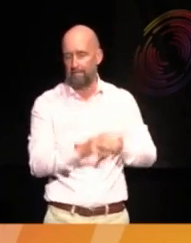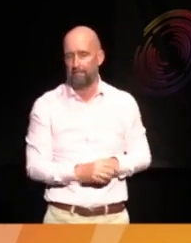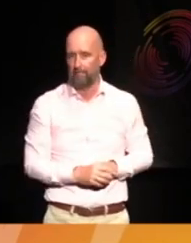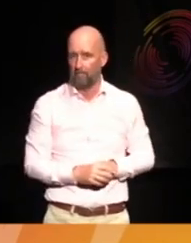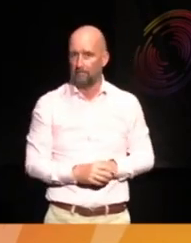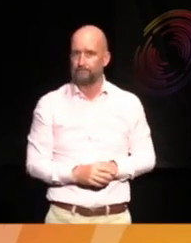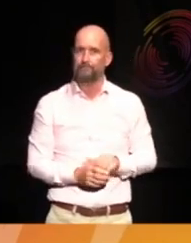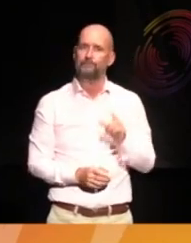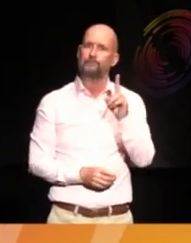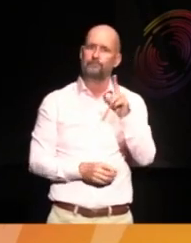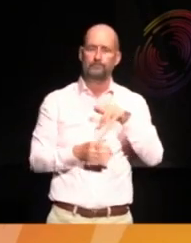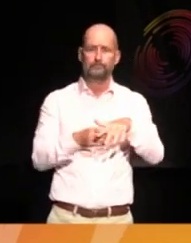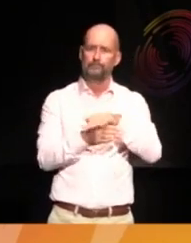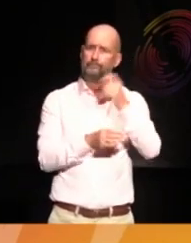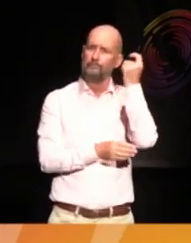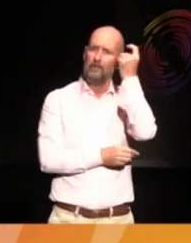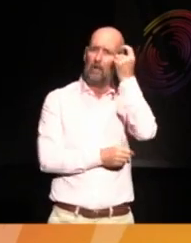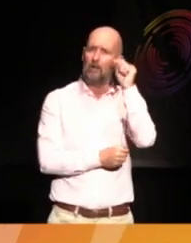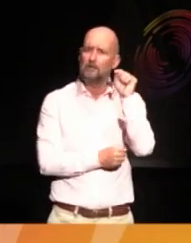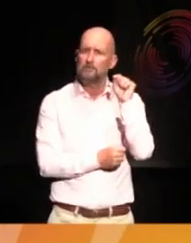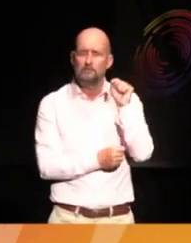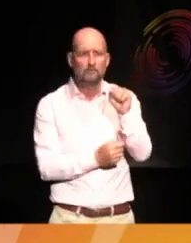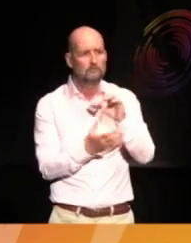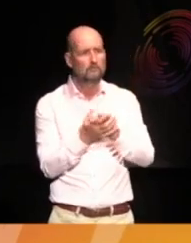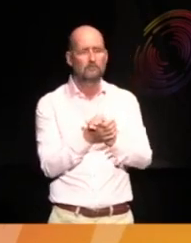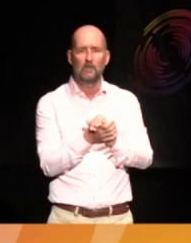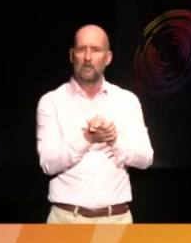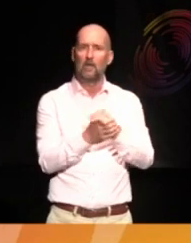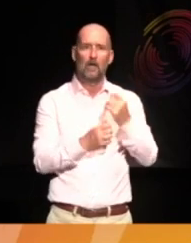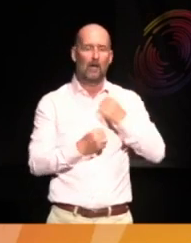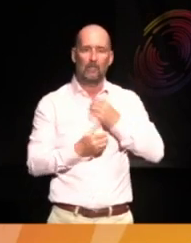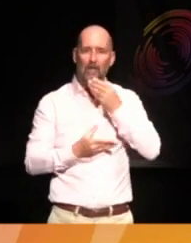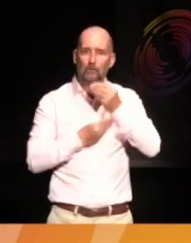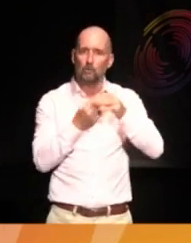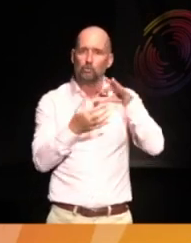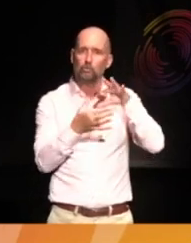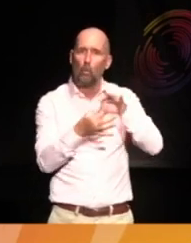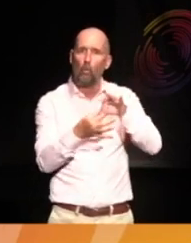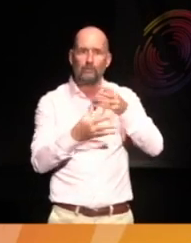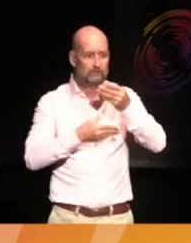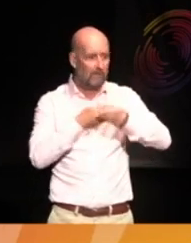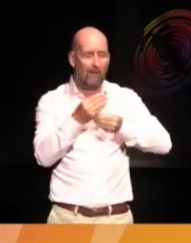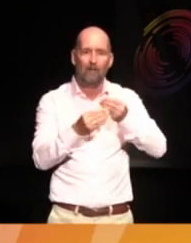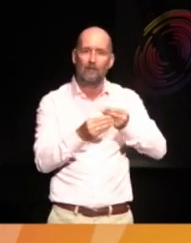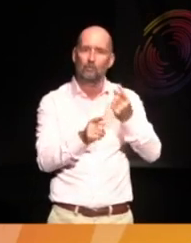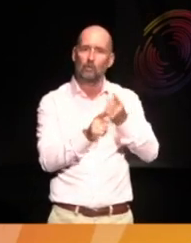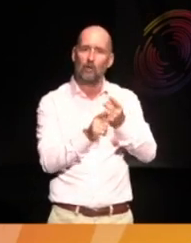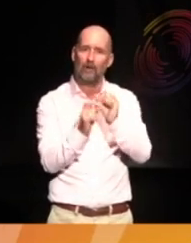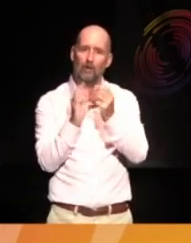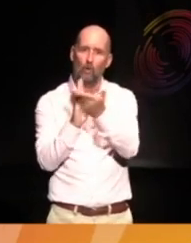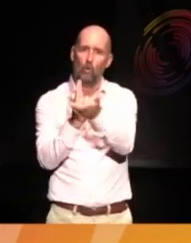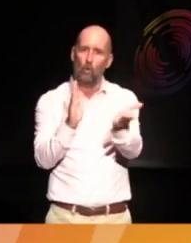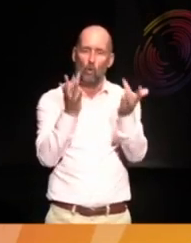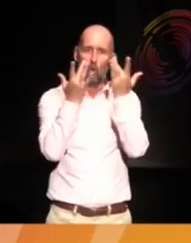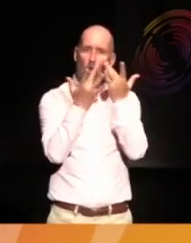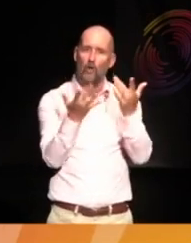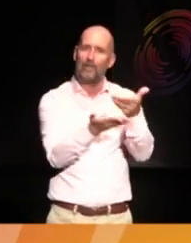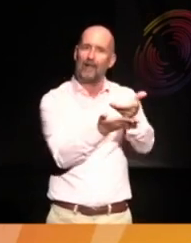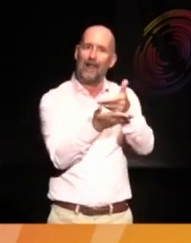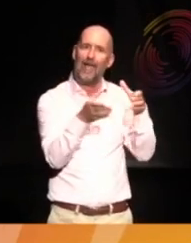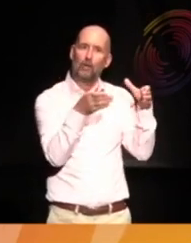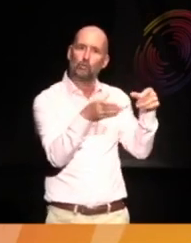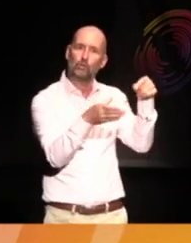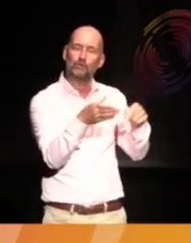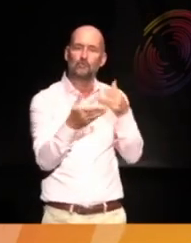the areas that thinking about the stories we tell, the narratives that we tell about the collections we hold, probably the one that some